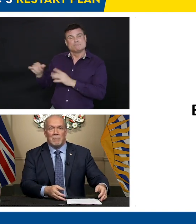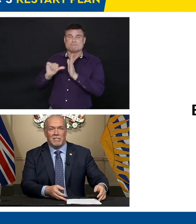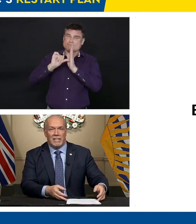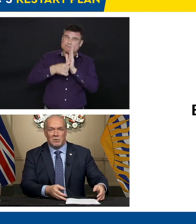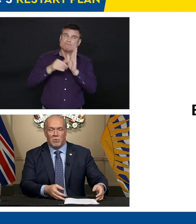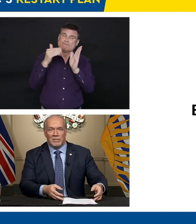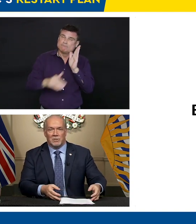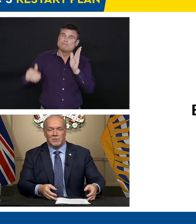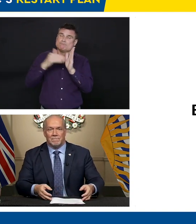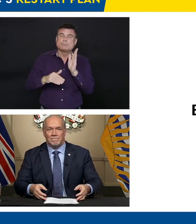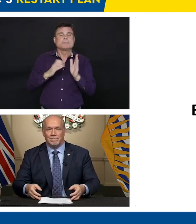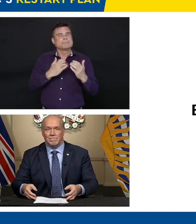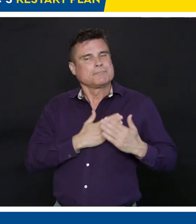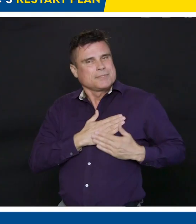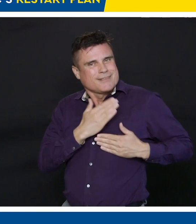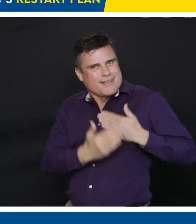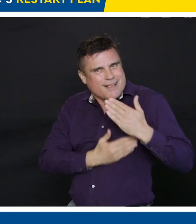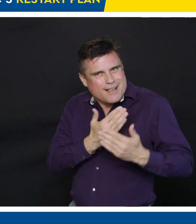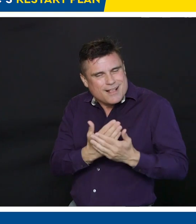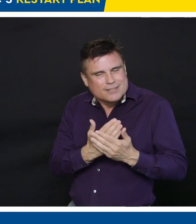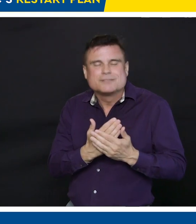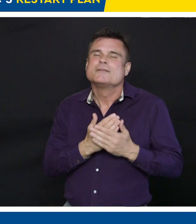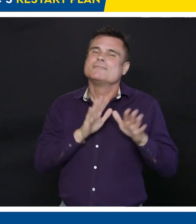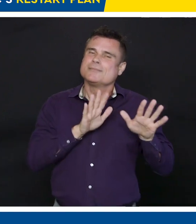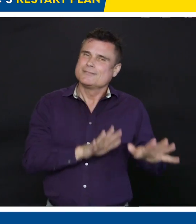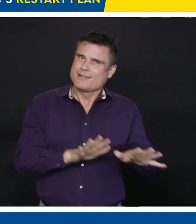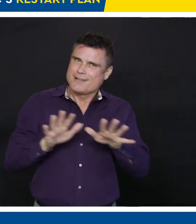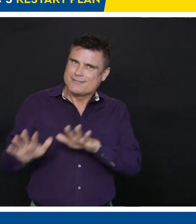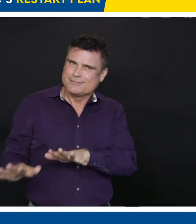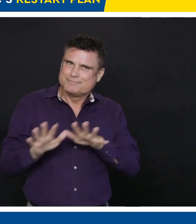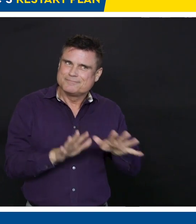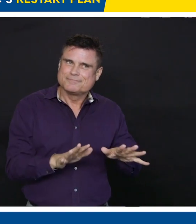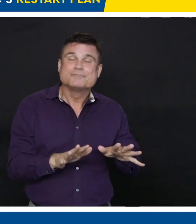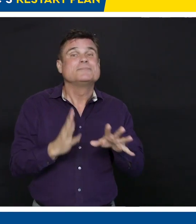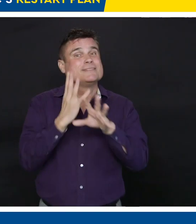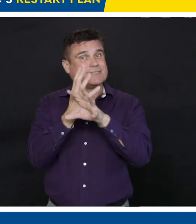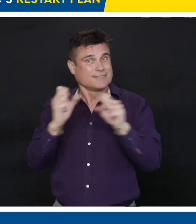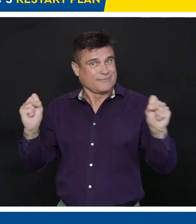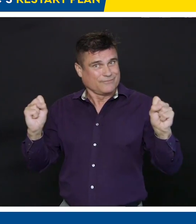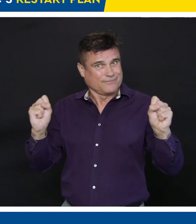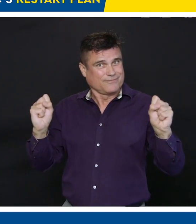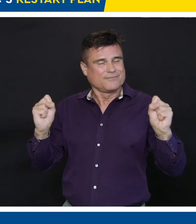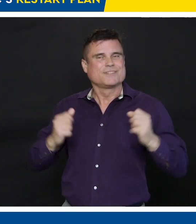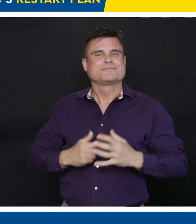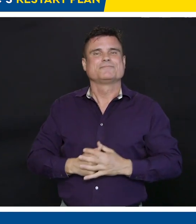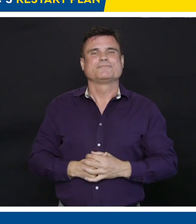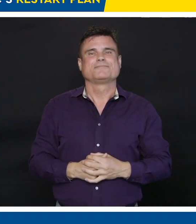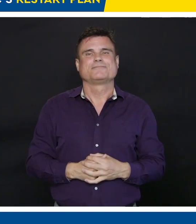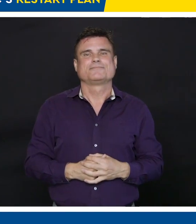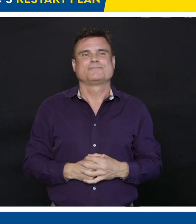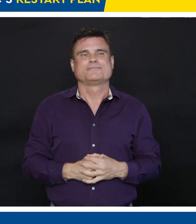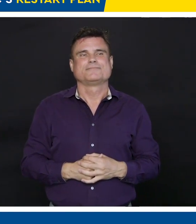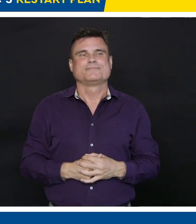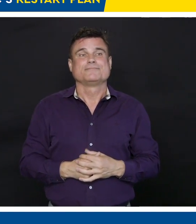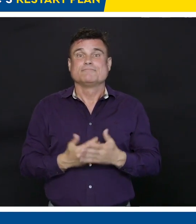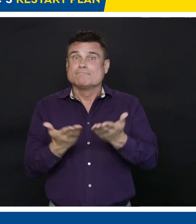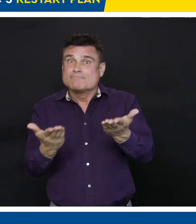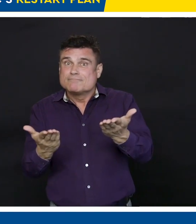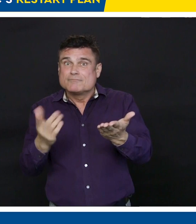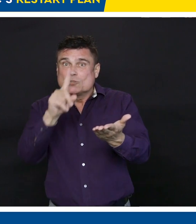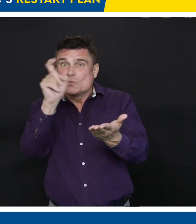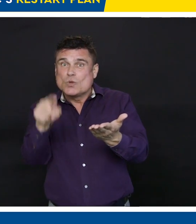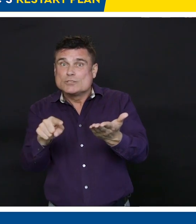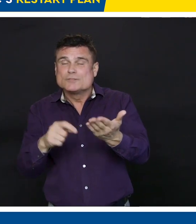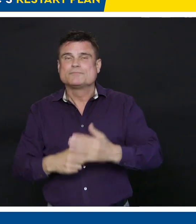We're happy to take some questions. A reminder to reporters on the phone, please press star 1 to get in the queue and